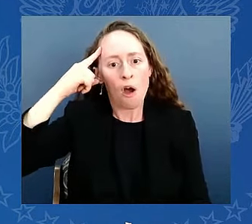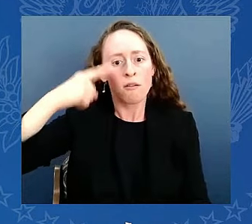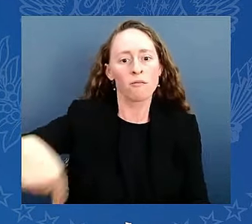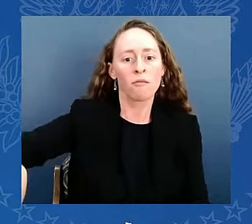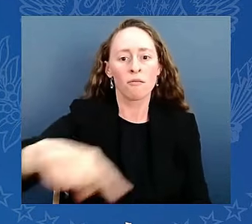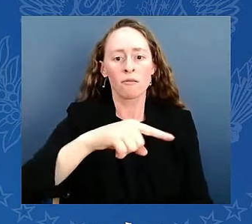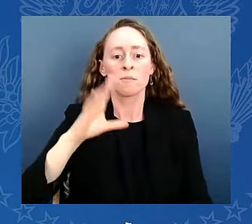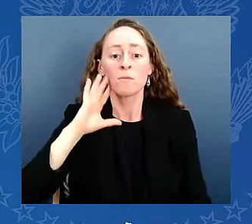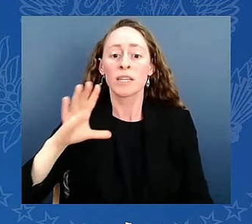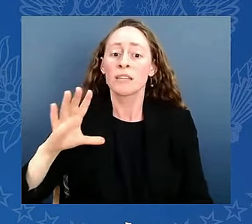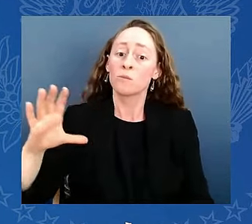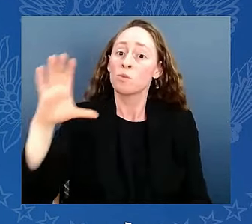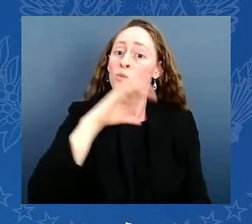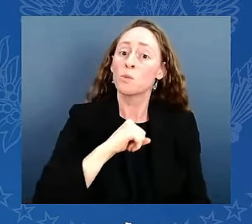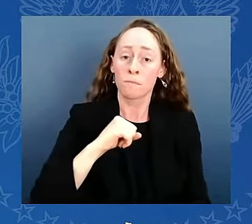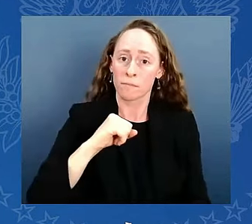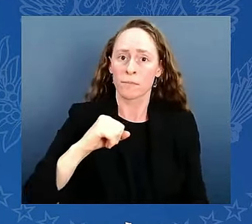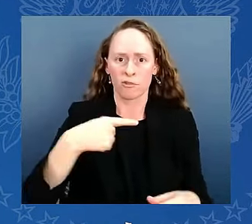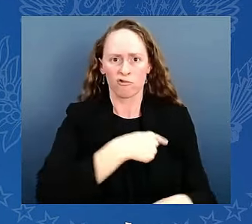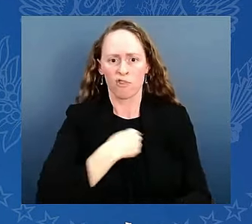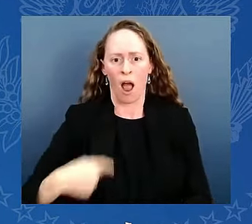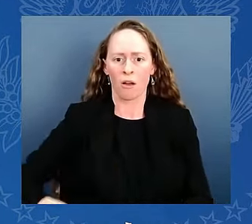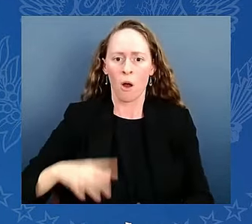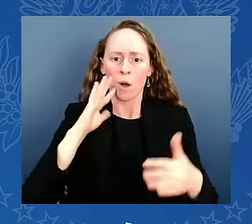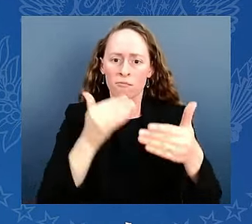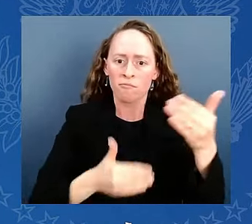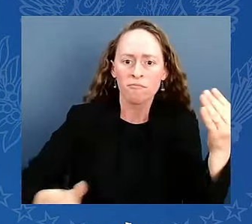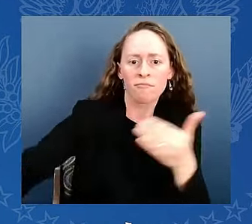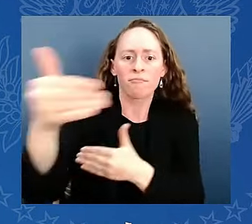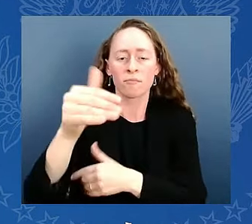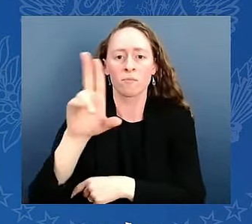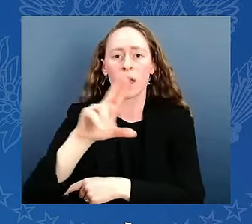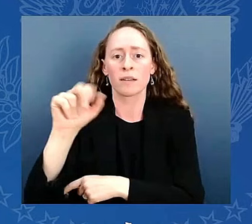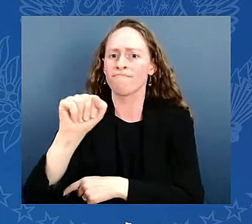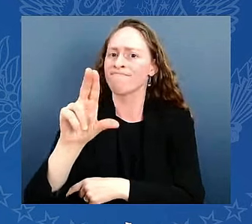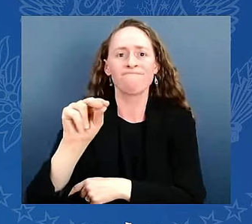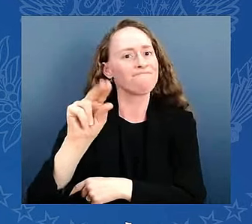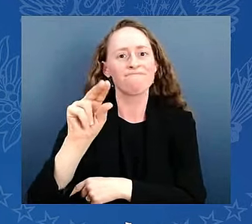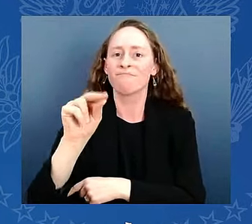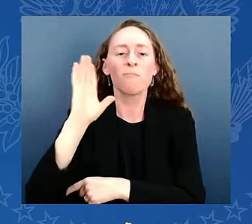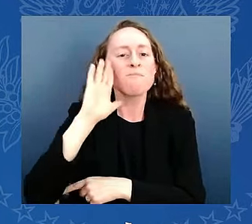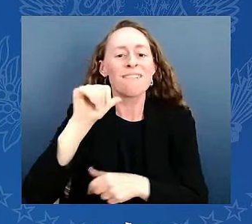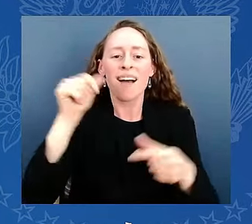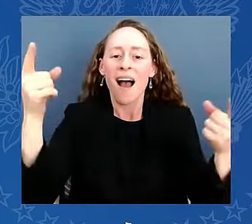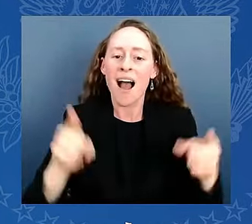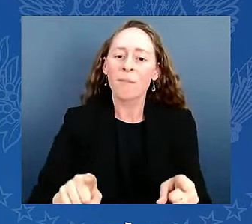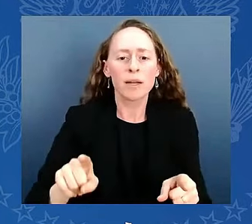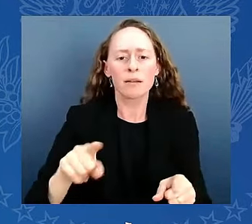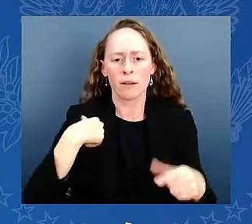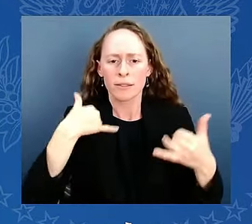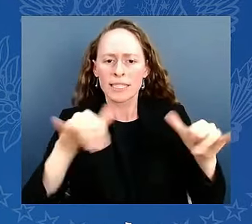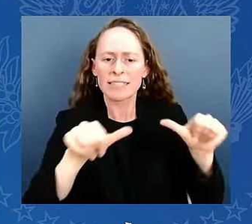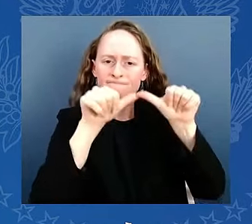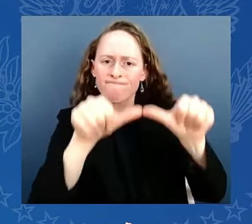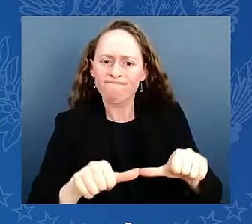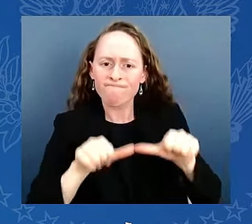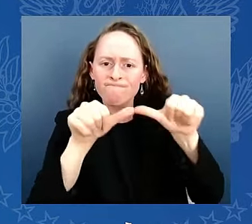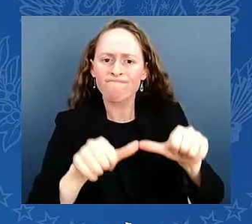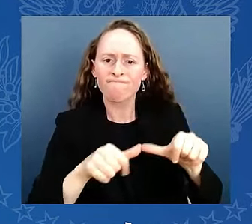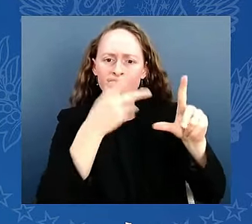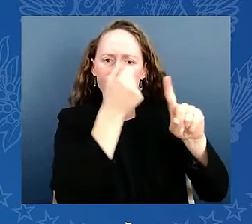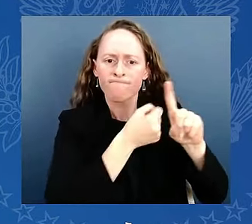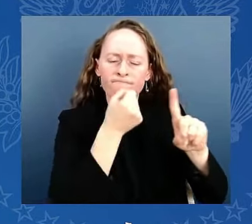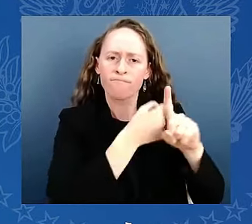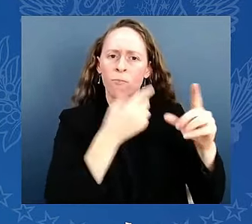to keep working to end the war in Gaza, bring home all the hostages, and bring peace and security to the Middle East and end this war.